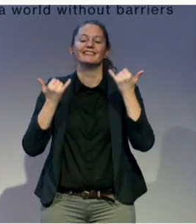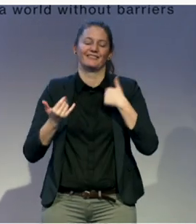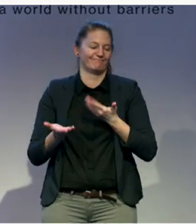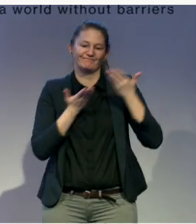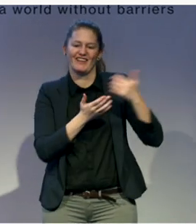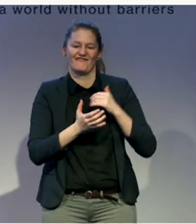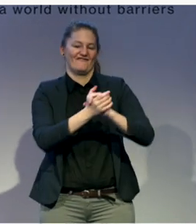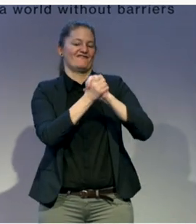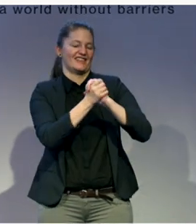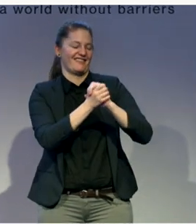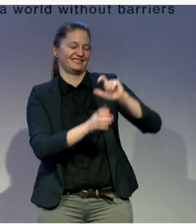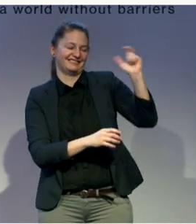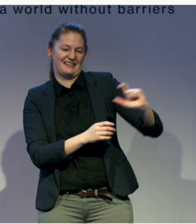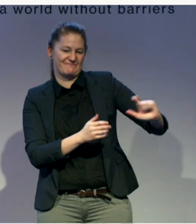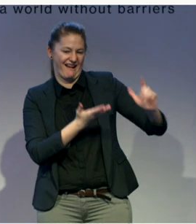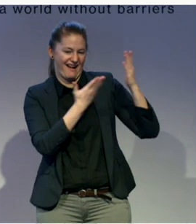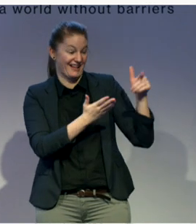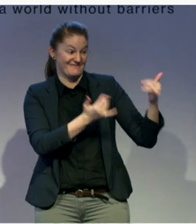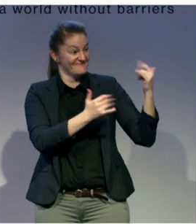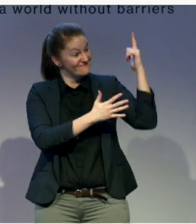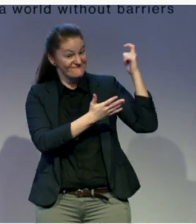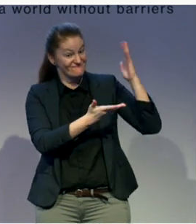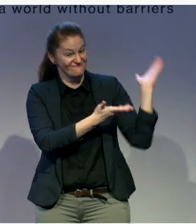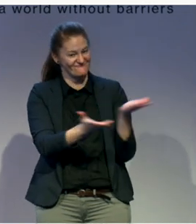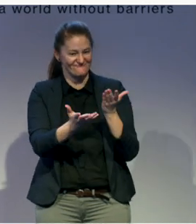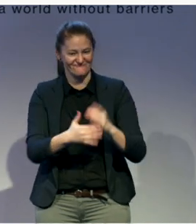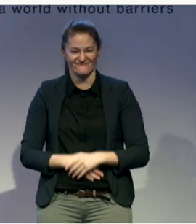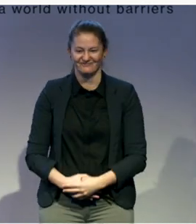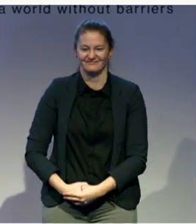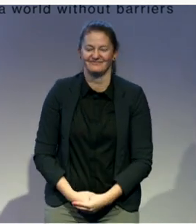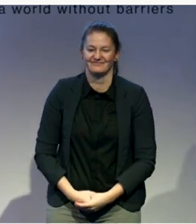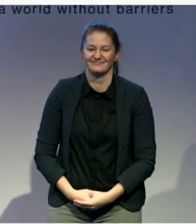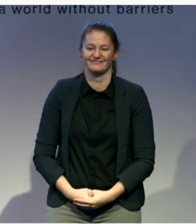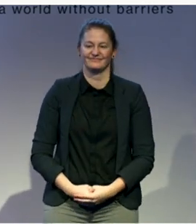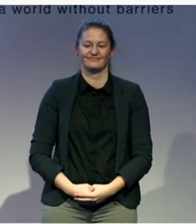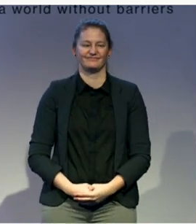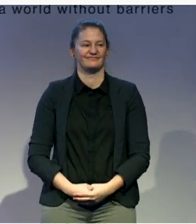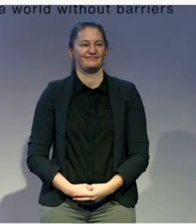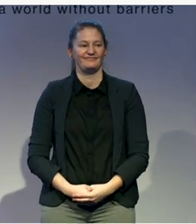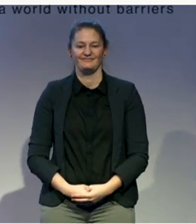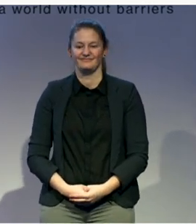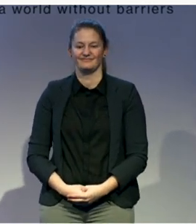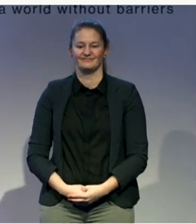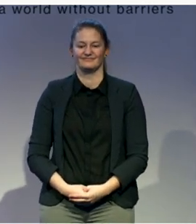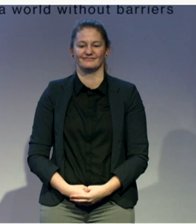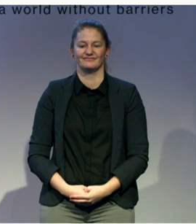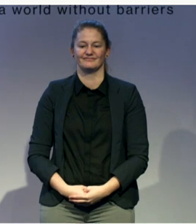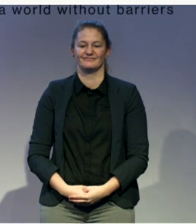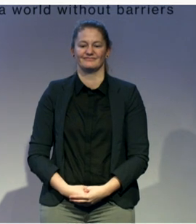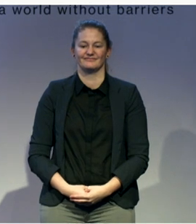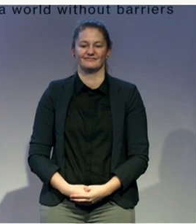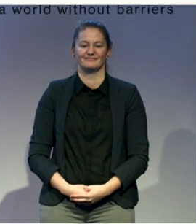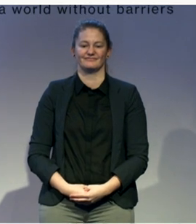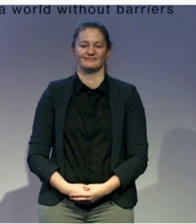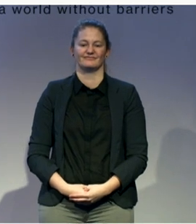Nepal, starting with Davidetta. Davidetta. Davidetta will begin to talk to us about their program